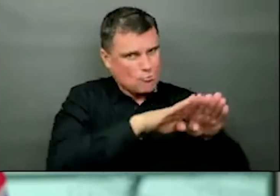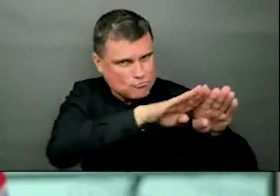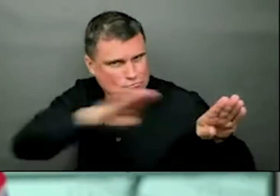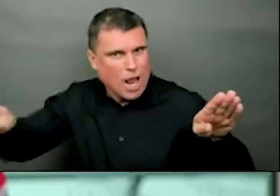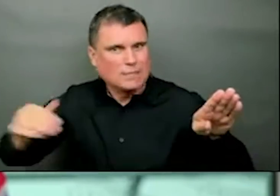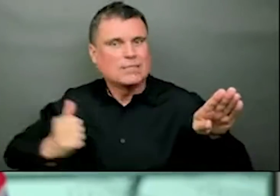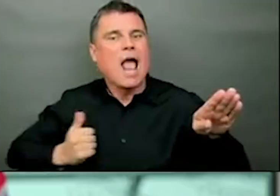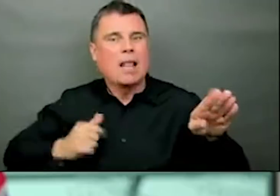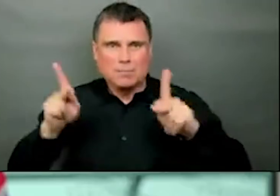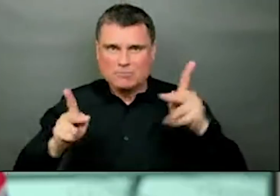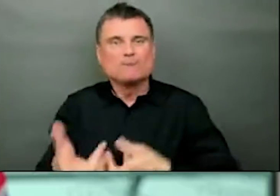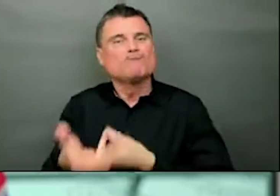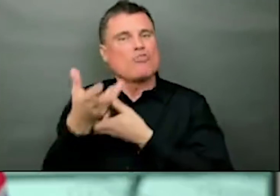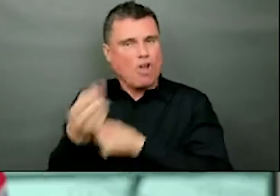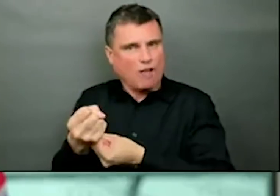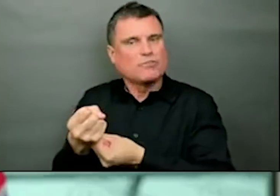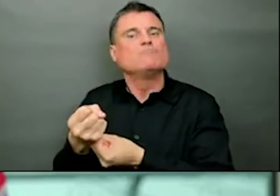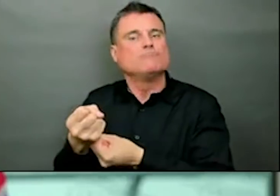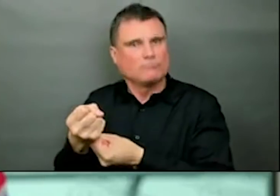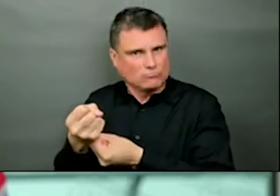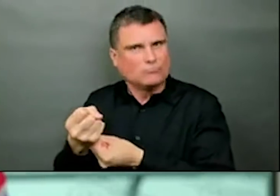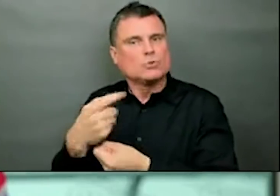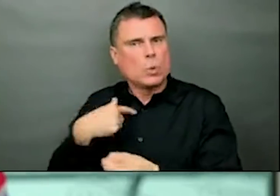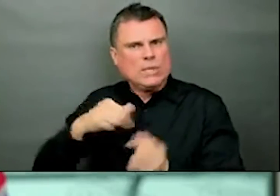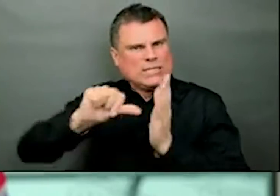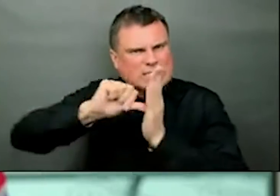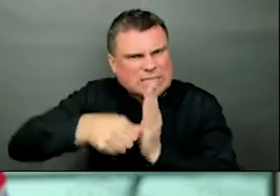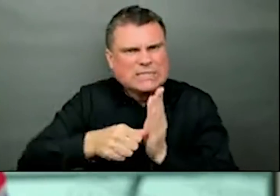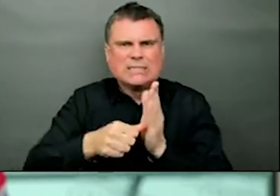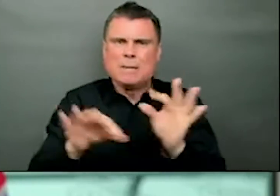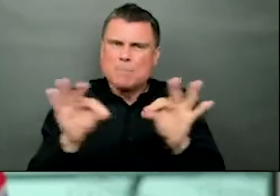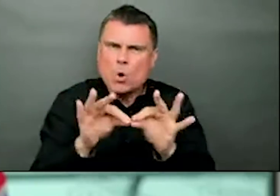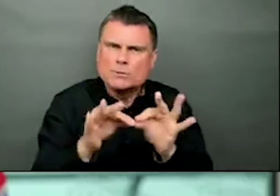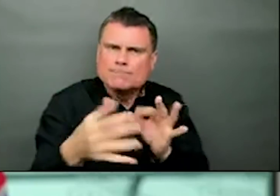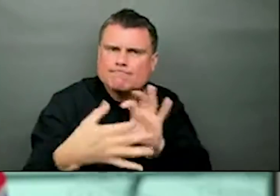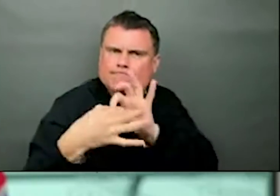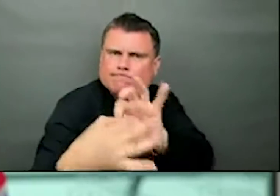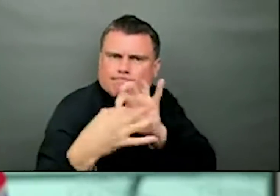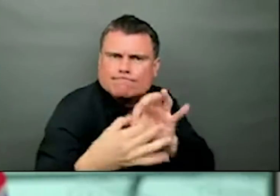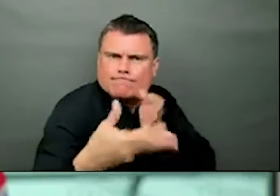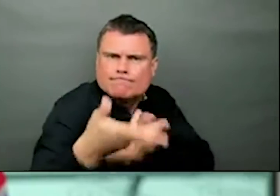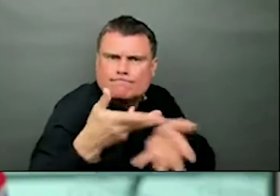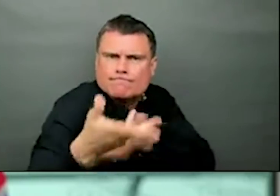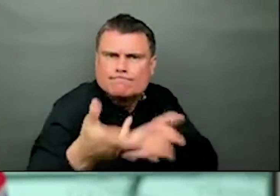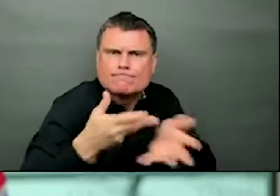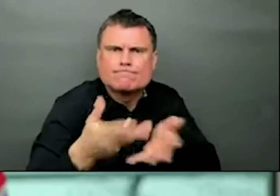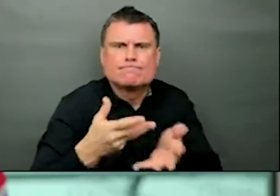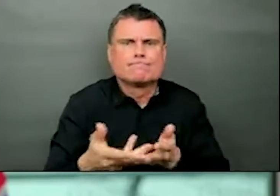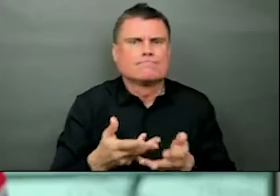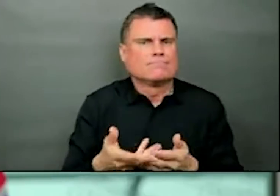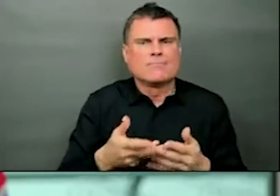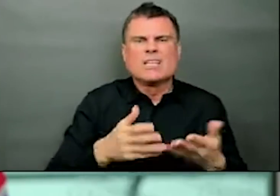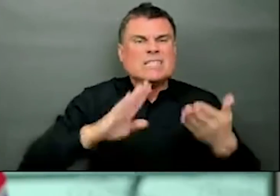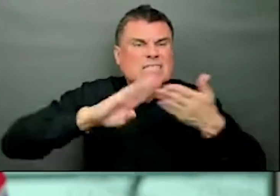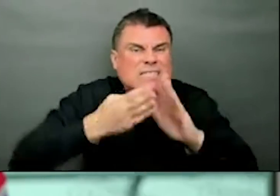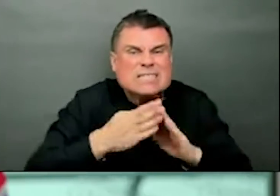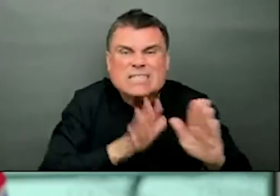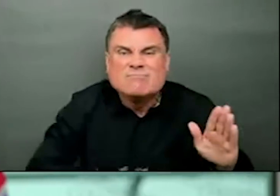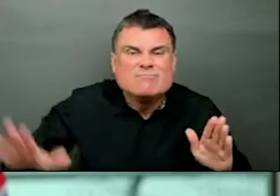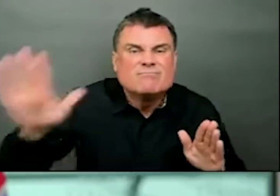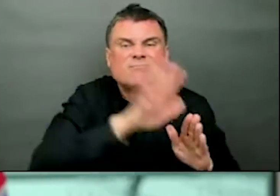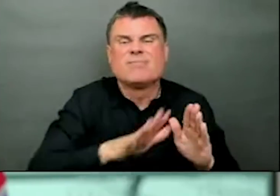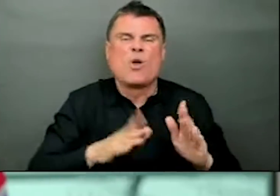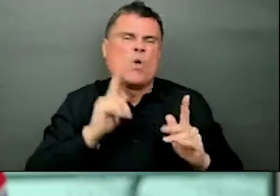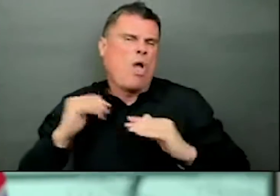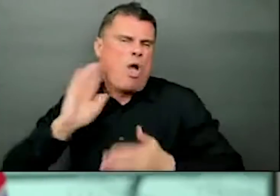much we are working together. My colleagues in the provinces, the territories, our federal government, our health workers who are working